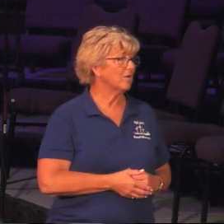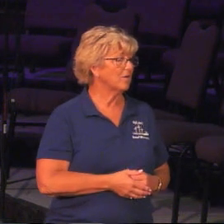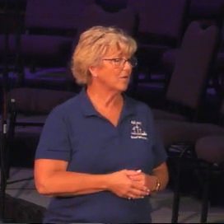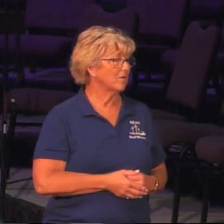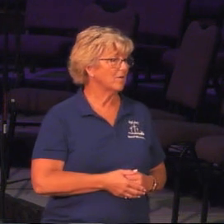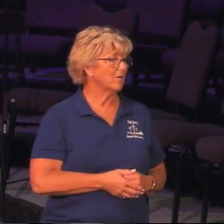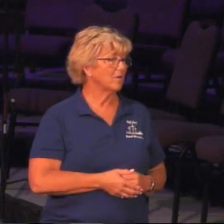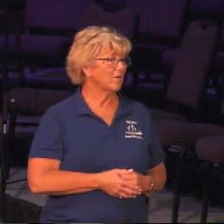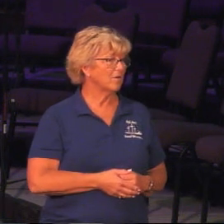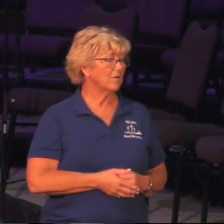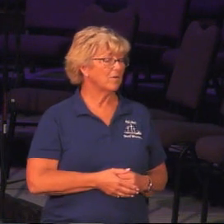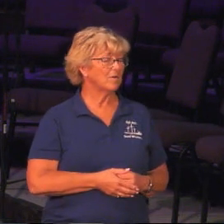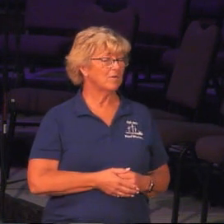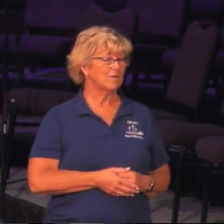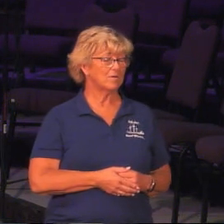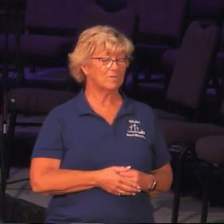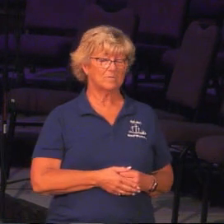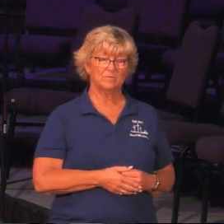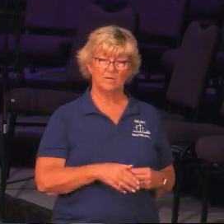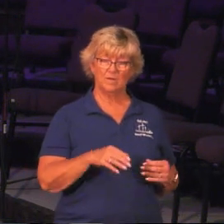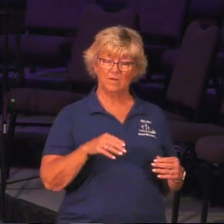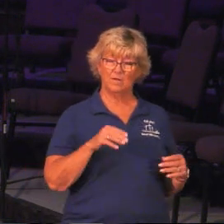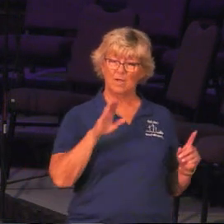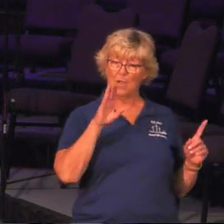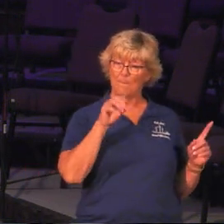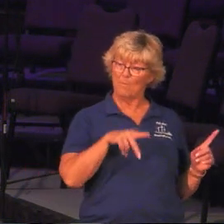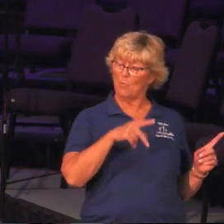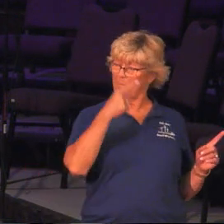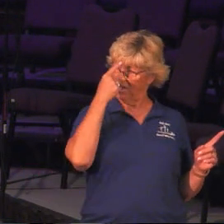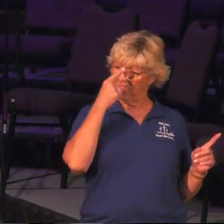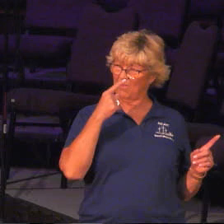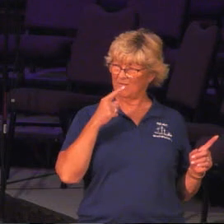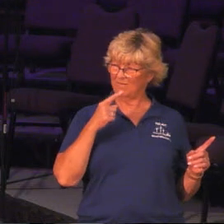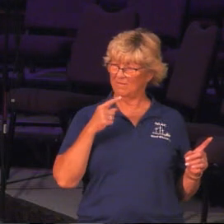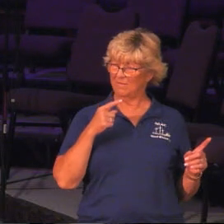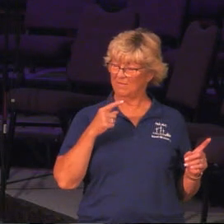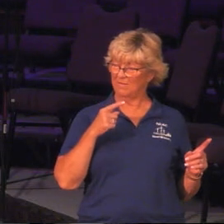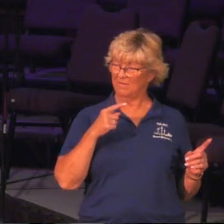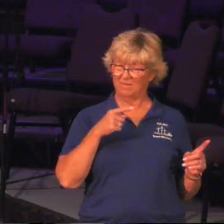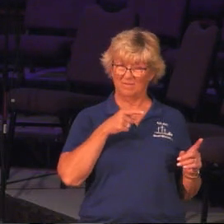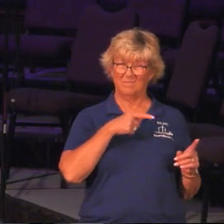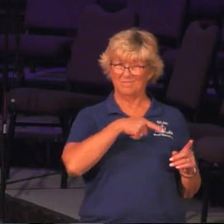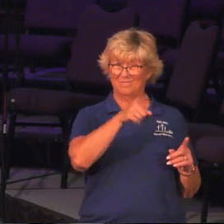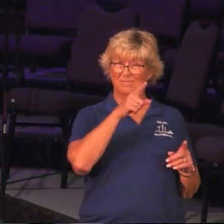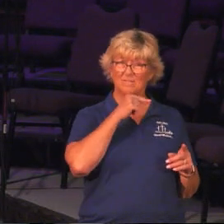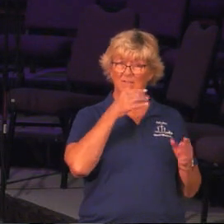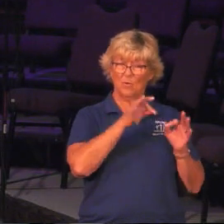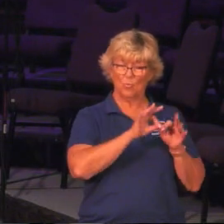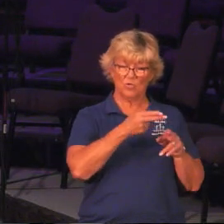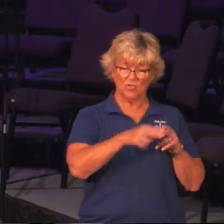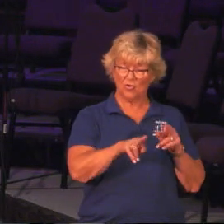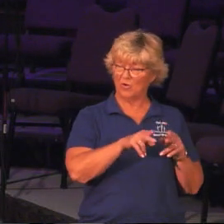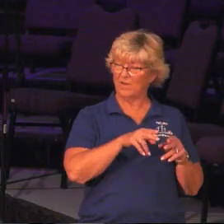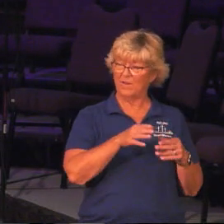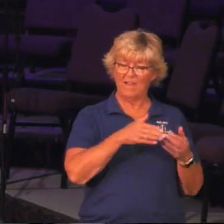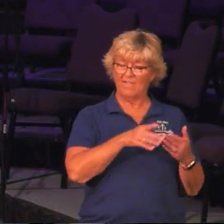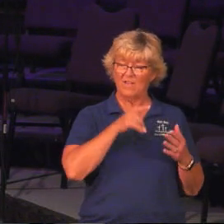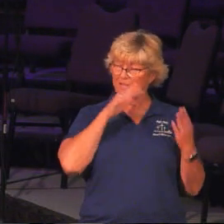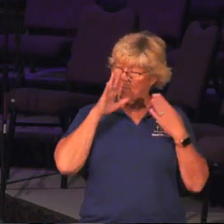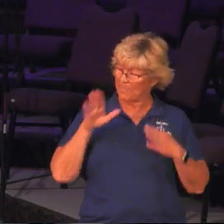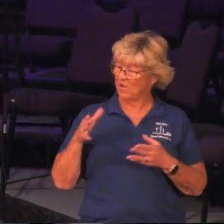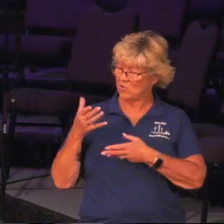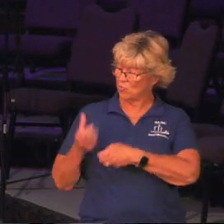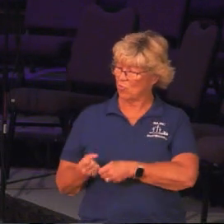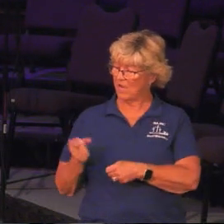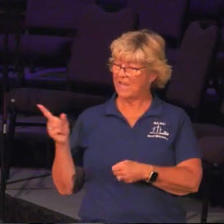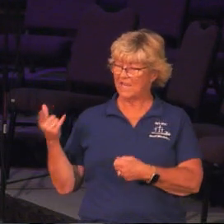thought he was, you know, telling her that that's not a shortcut, that the Big Bad Wolf, even though she didn't listen, even though she didn't trust the